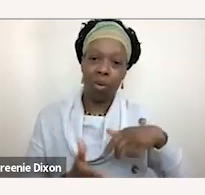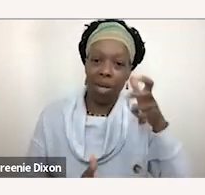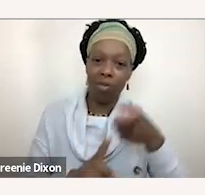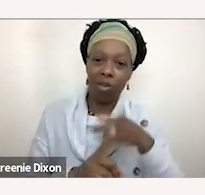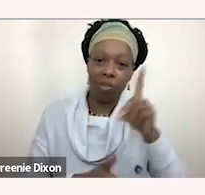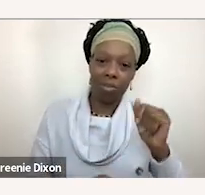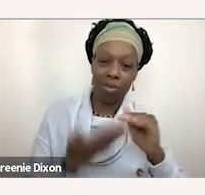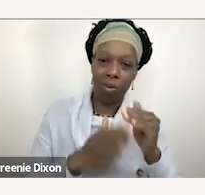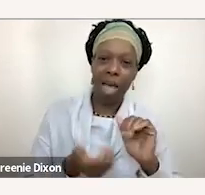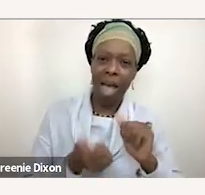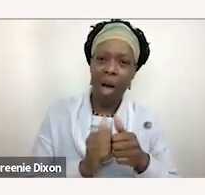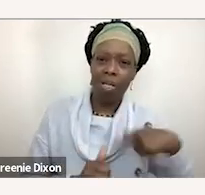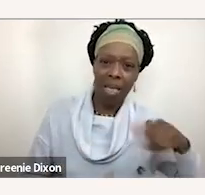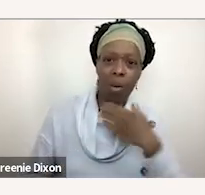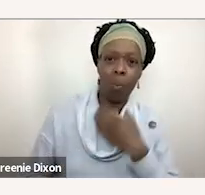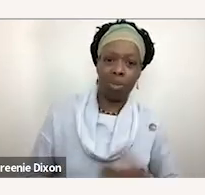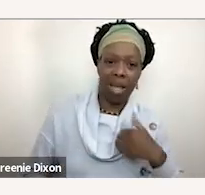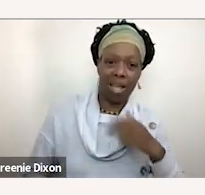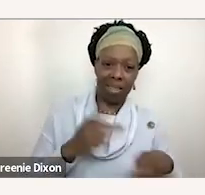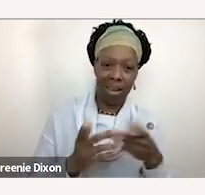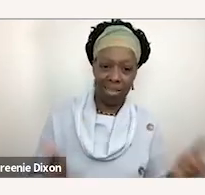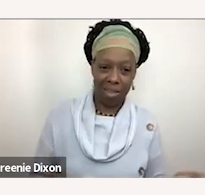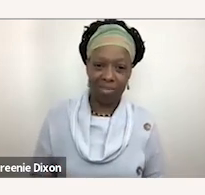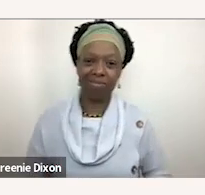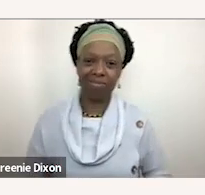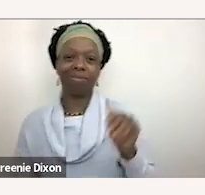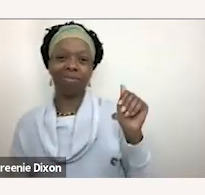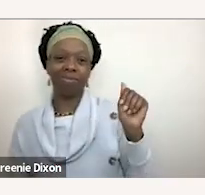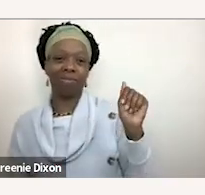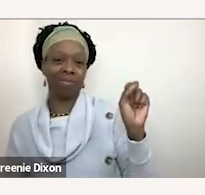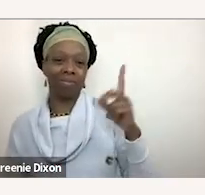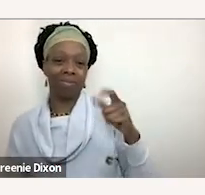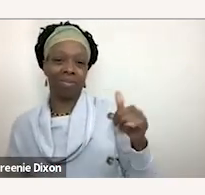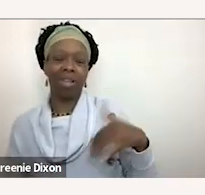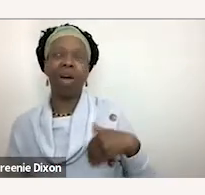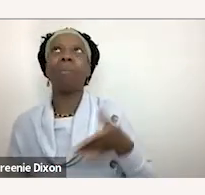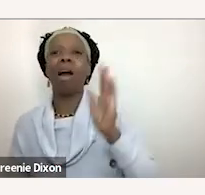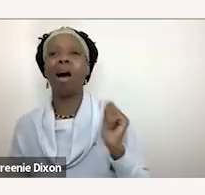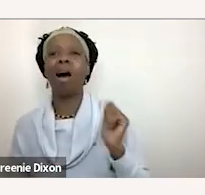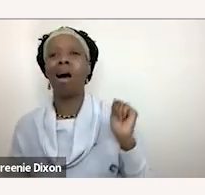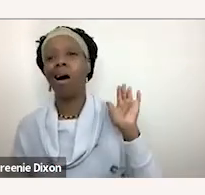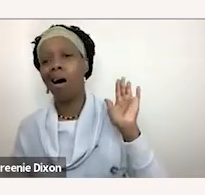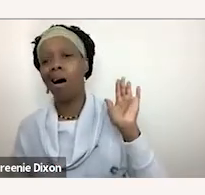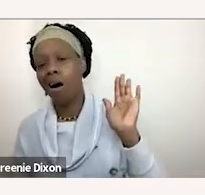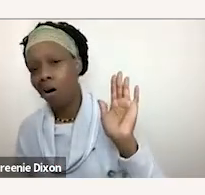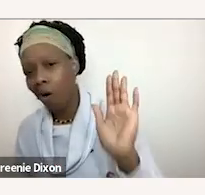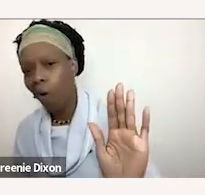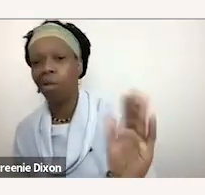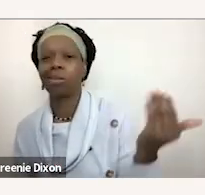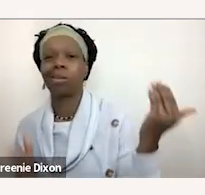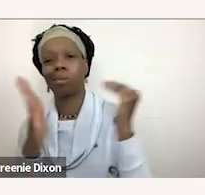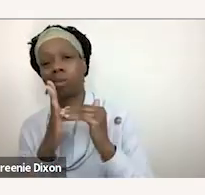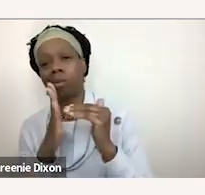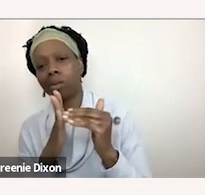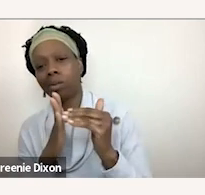they had something like this when they were oh my goodness all the time it's a it's a constant uh refrain that that